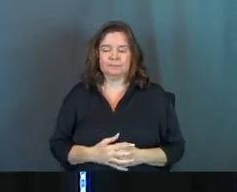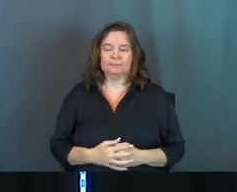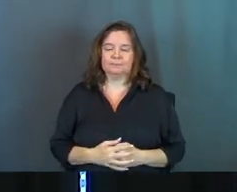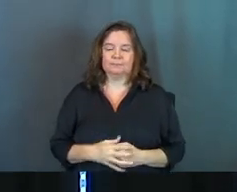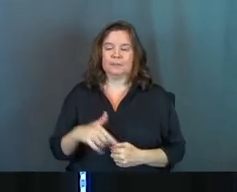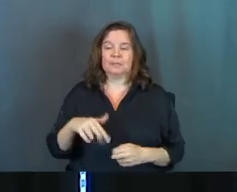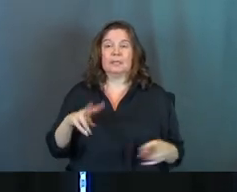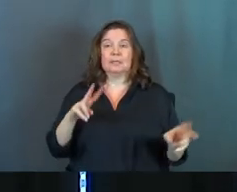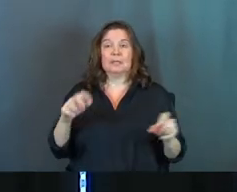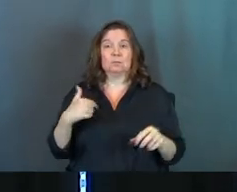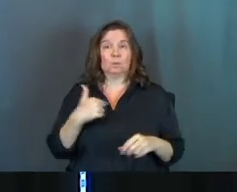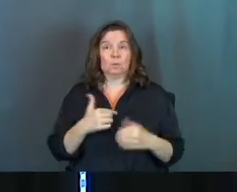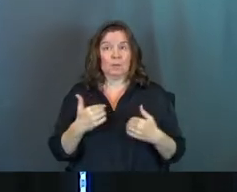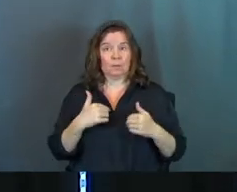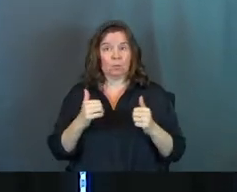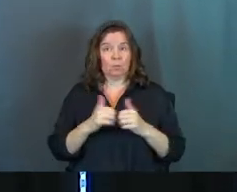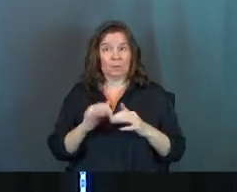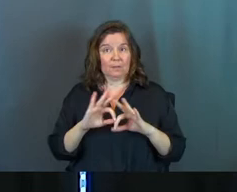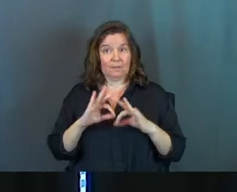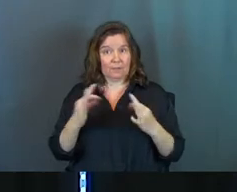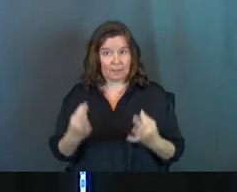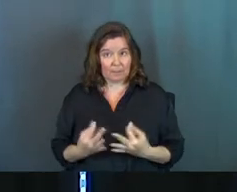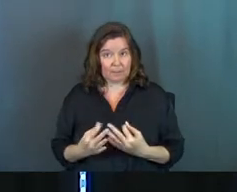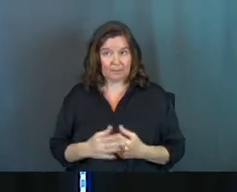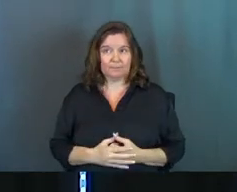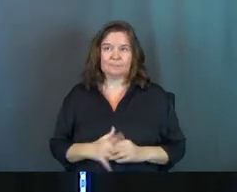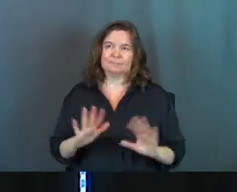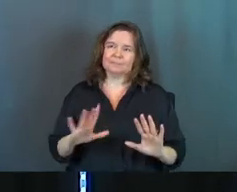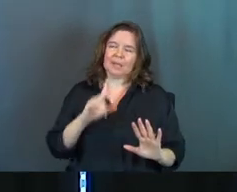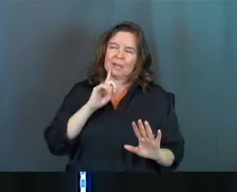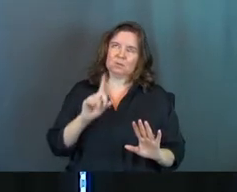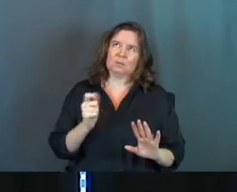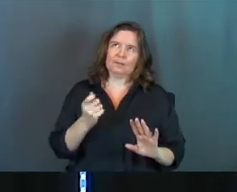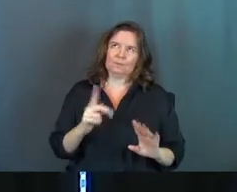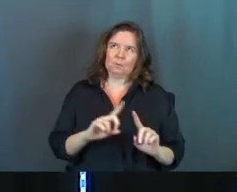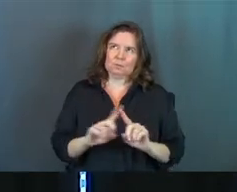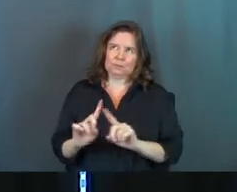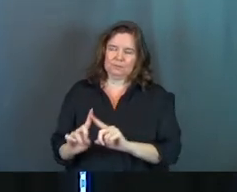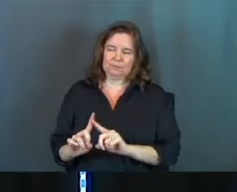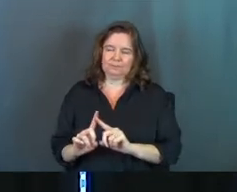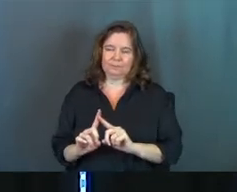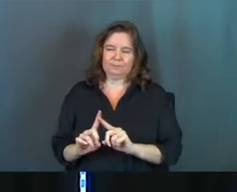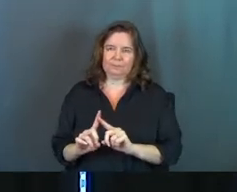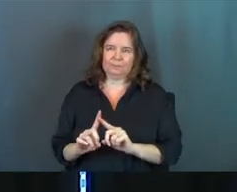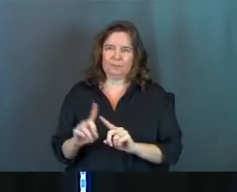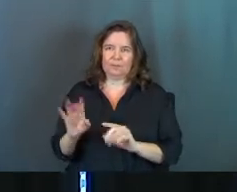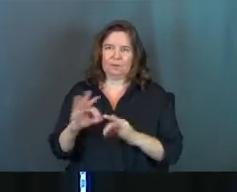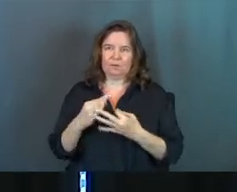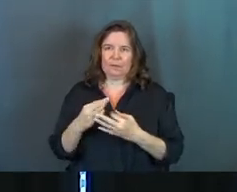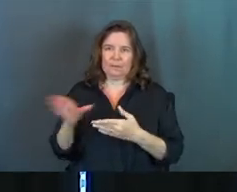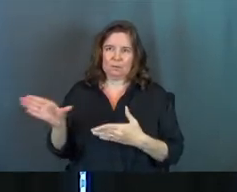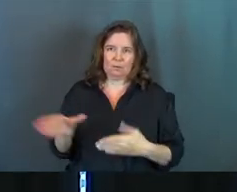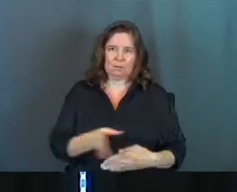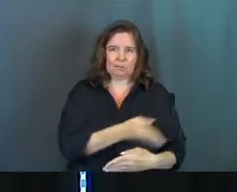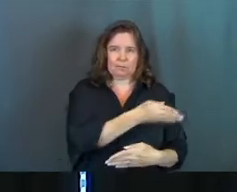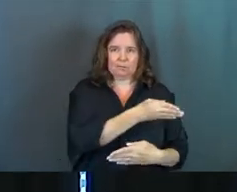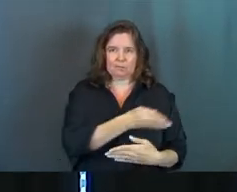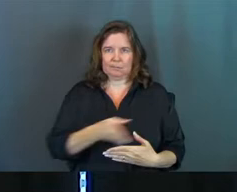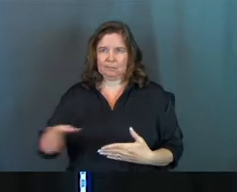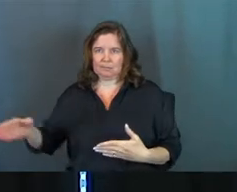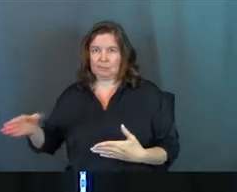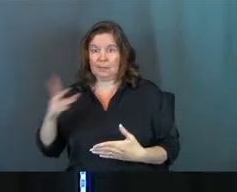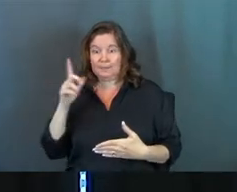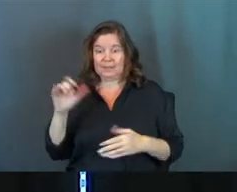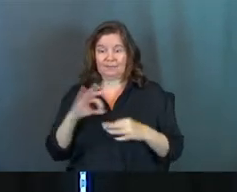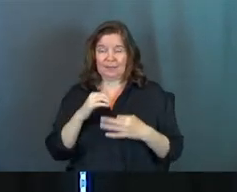is this issue that we have with family, actually a couple issues that we have with family, to swing very far into two different spaces because family